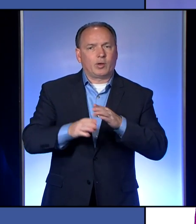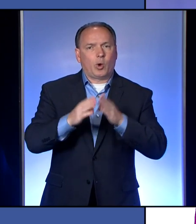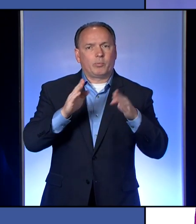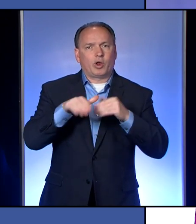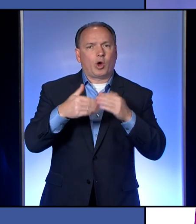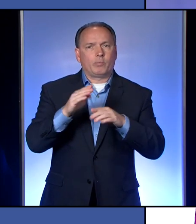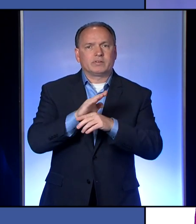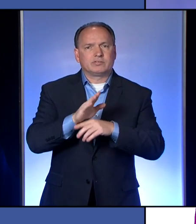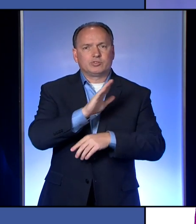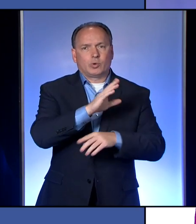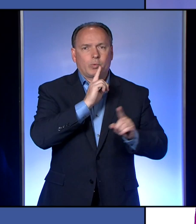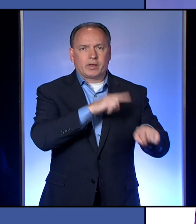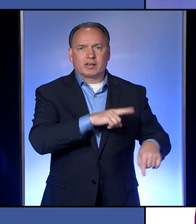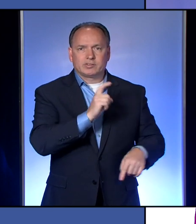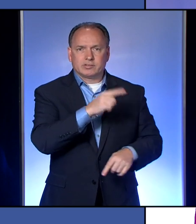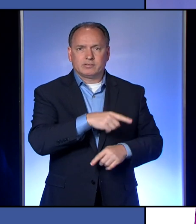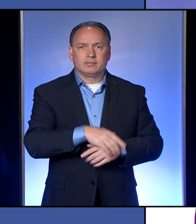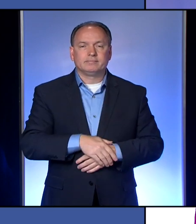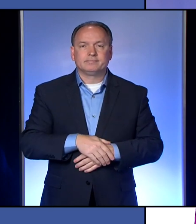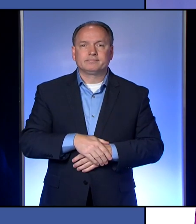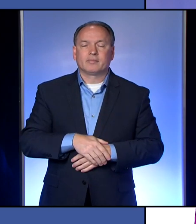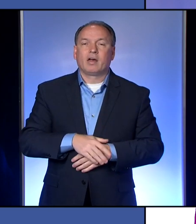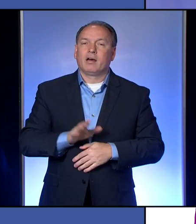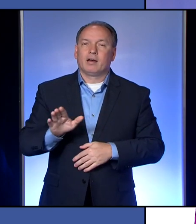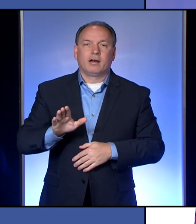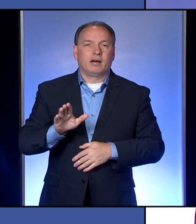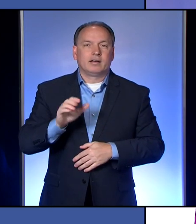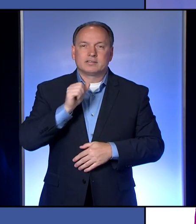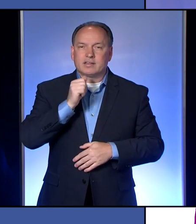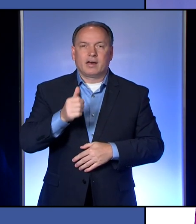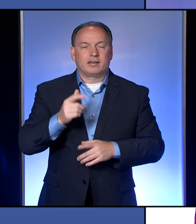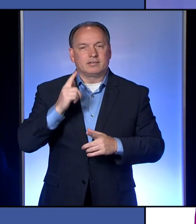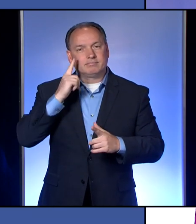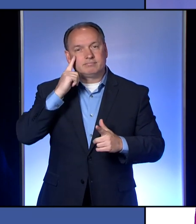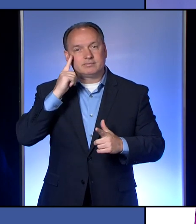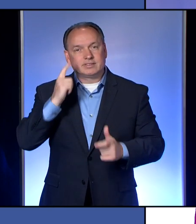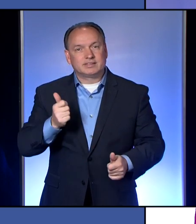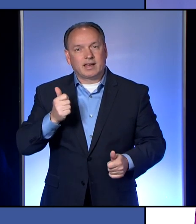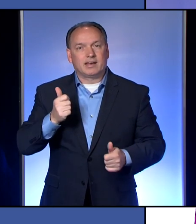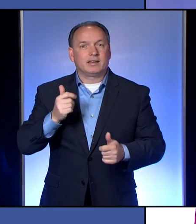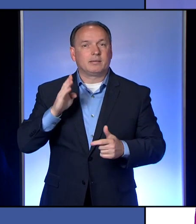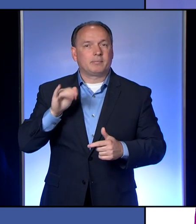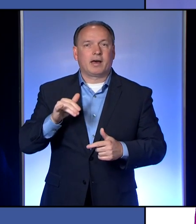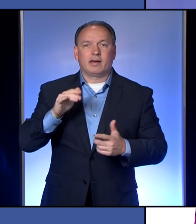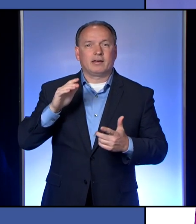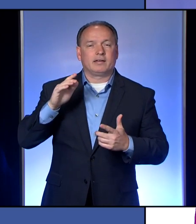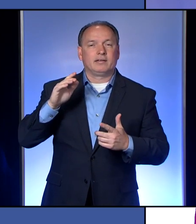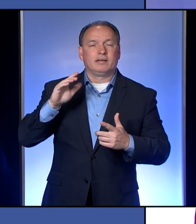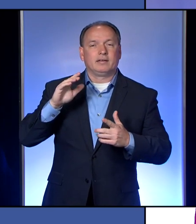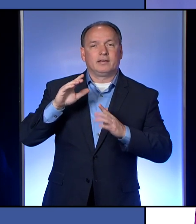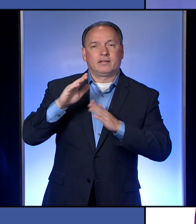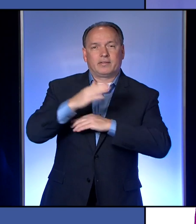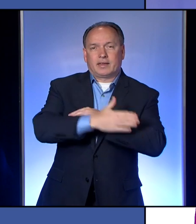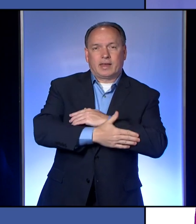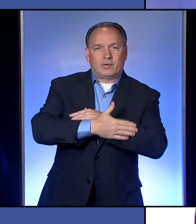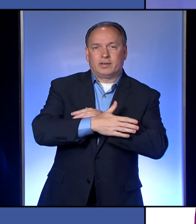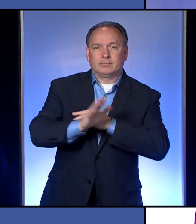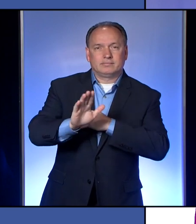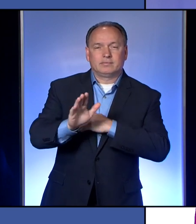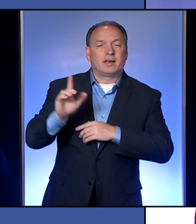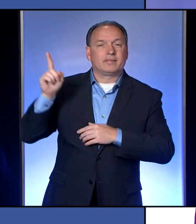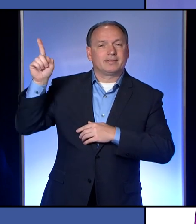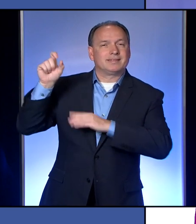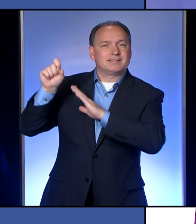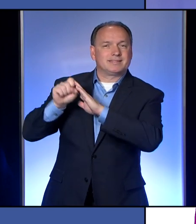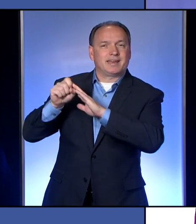reaction to that. It's not up to the county. Um, the order is by the state, the governor. And so, um, we're waiting for the